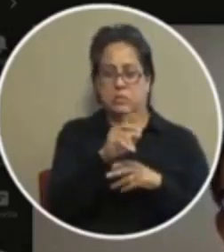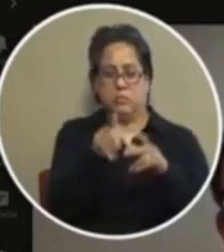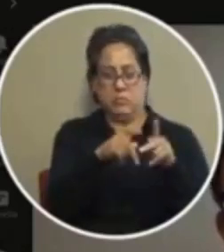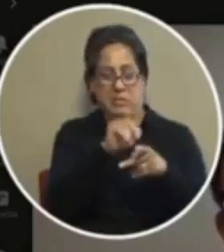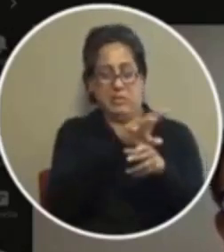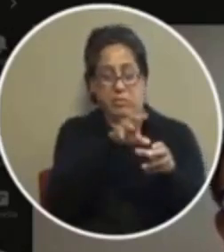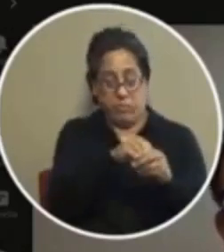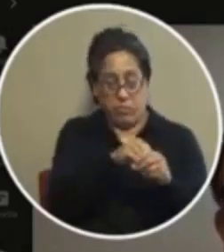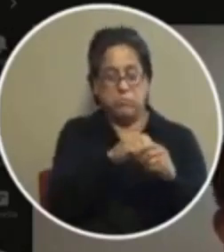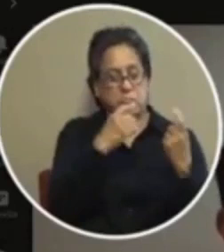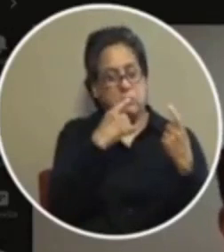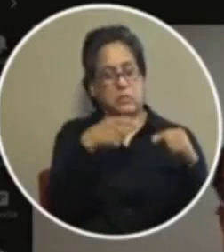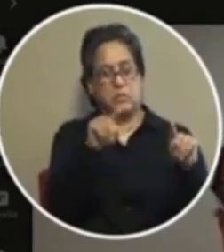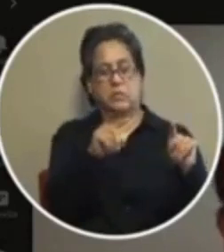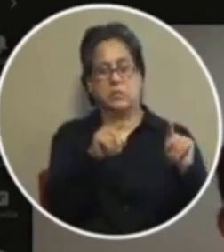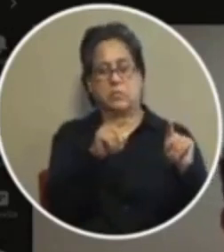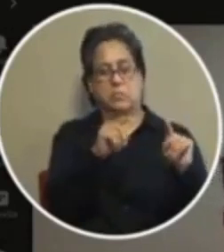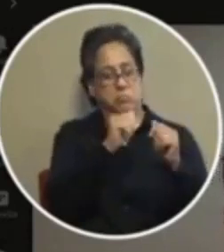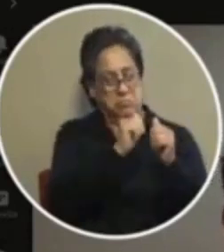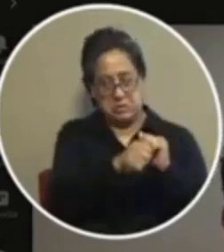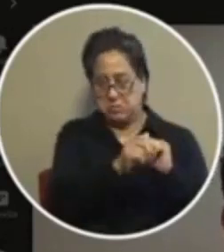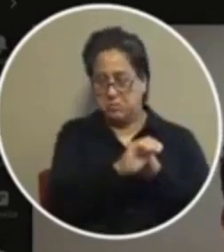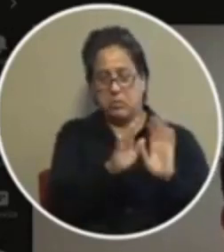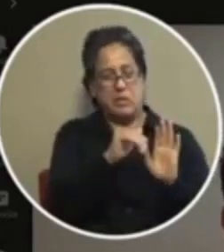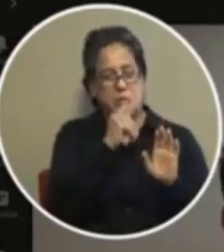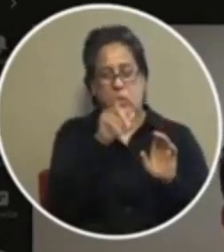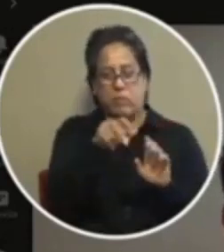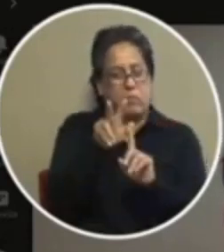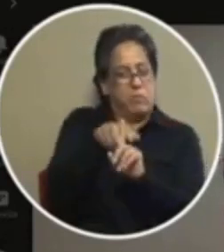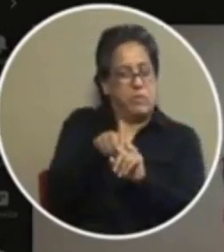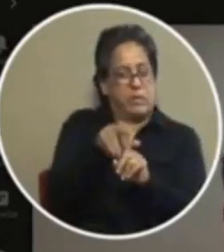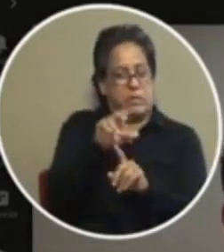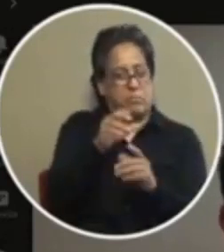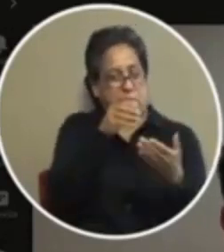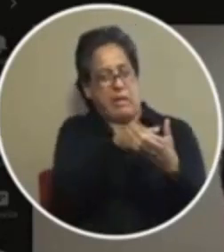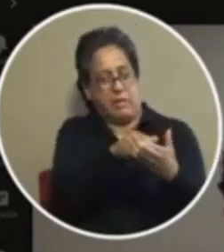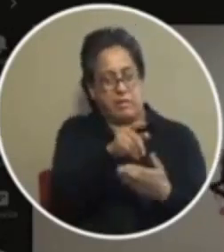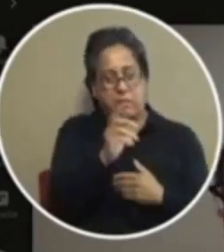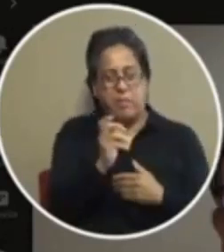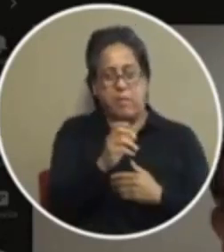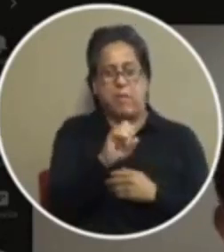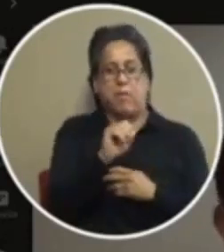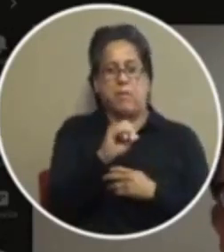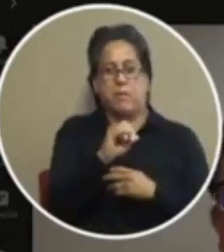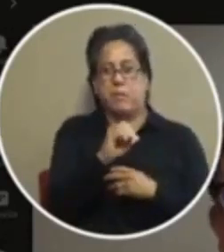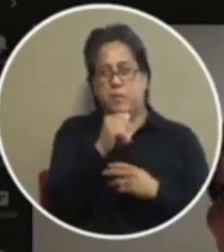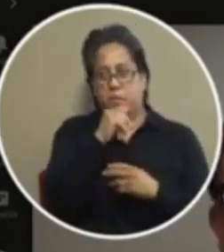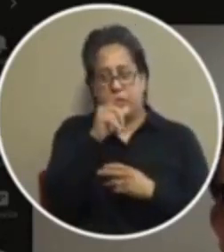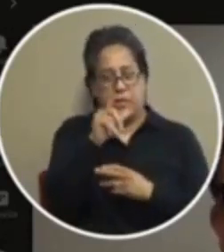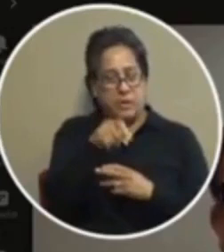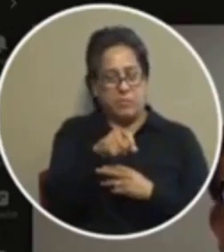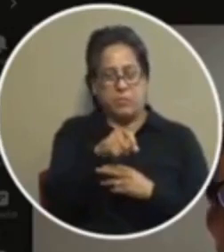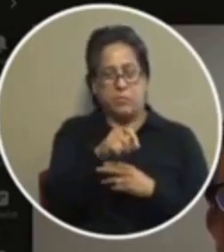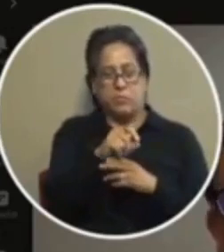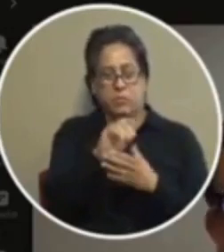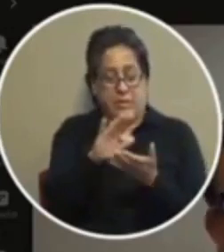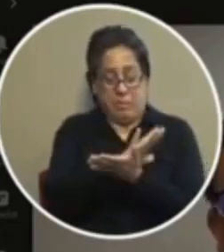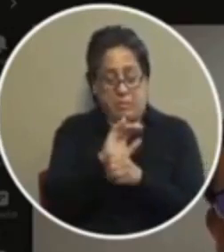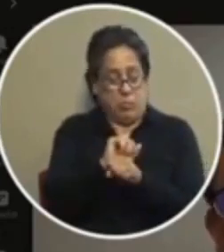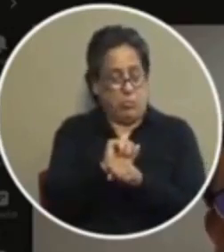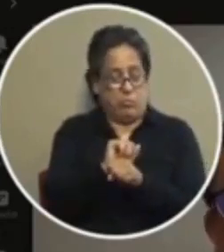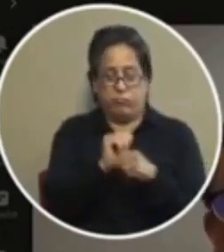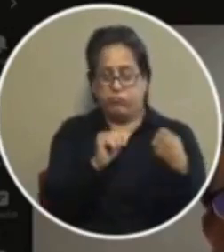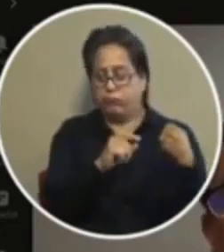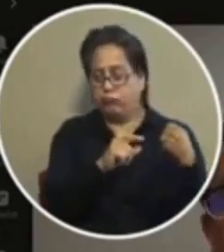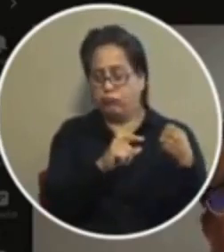participate in the program are successful we've never had to file their case so that means we didn't have to push any of that paper and